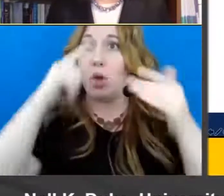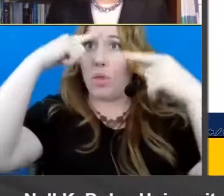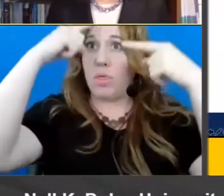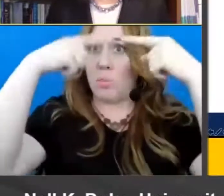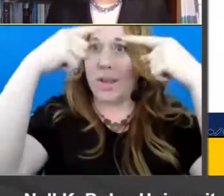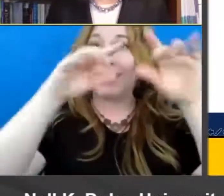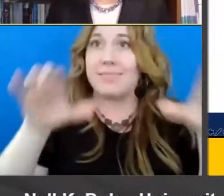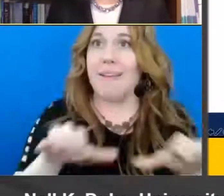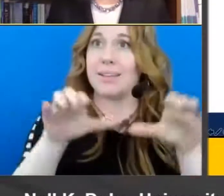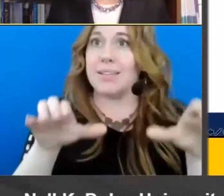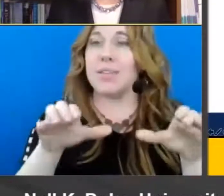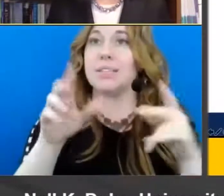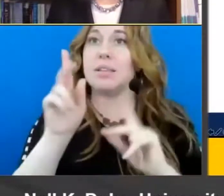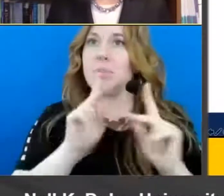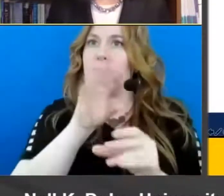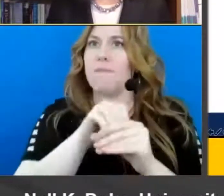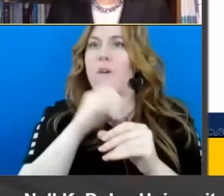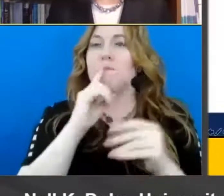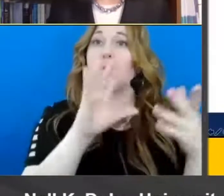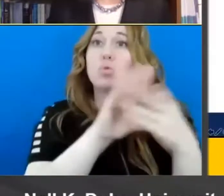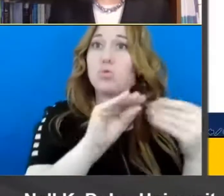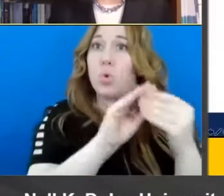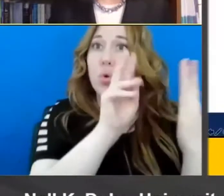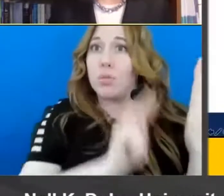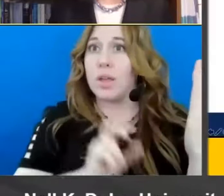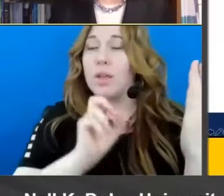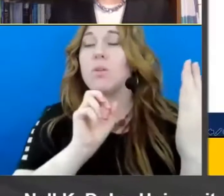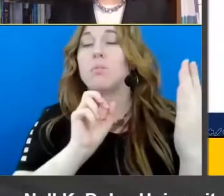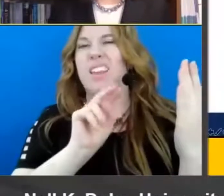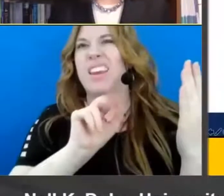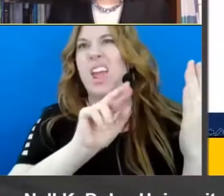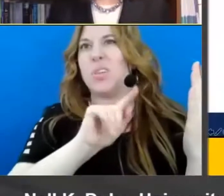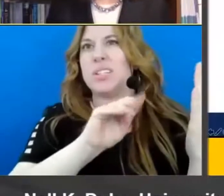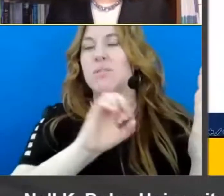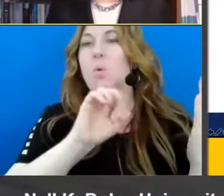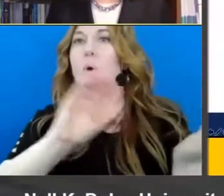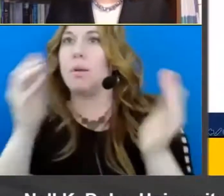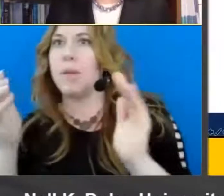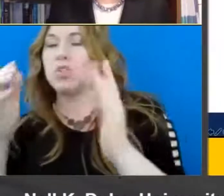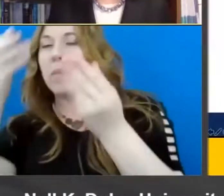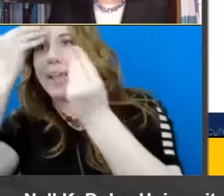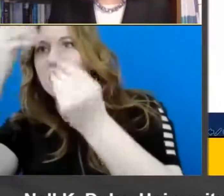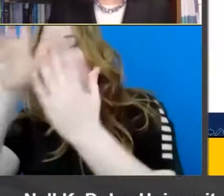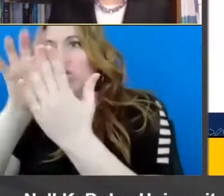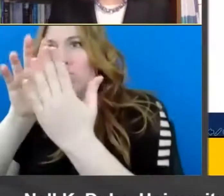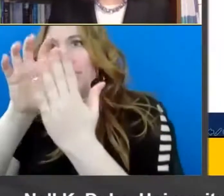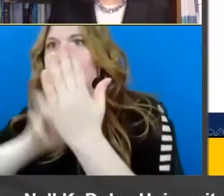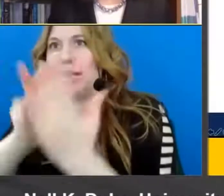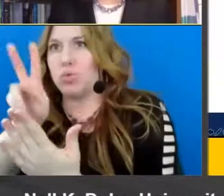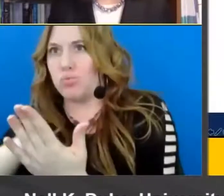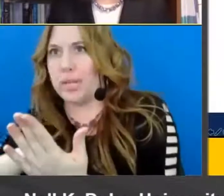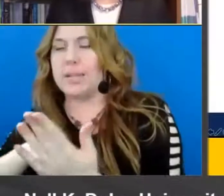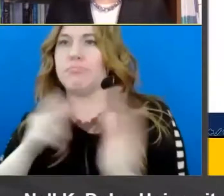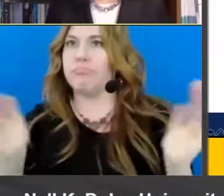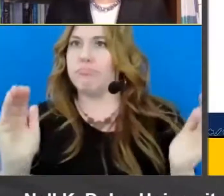that people engage in for story or narrative reading versus informational text so that's some indication that comprehension processes